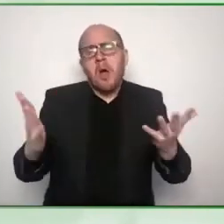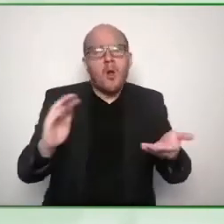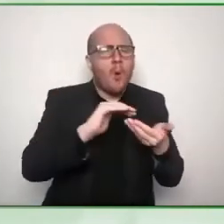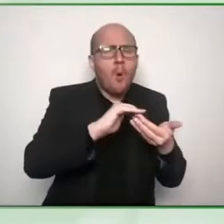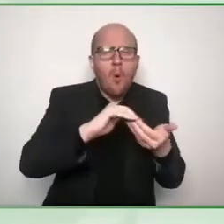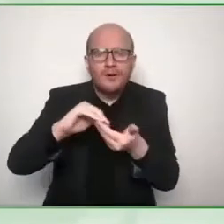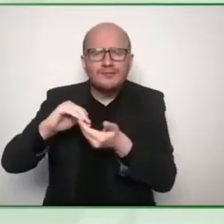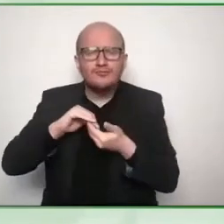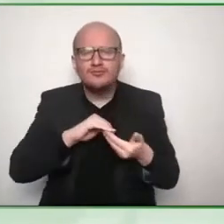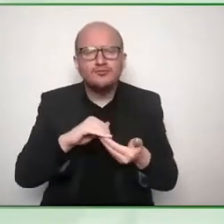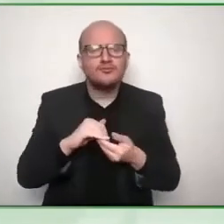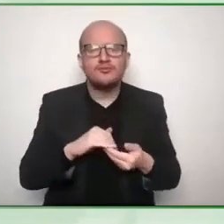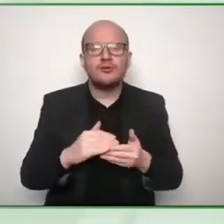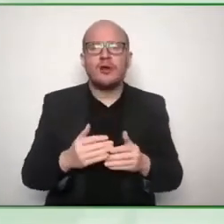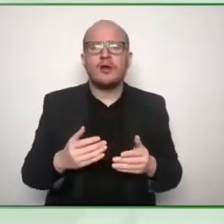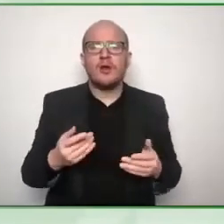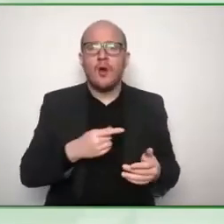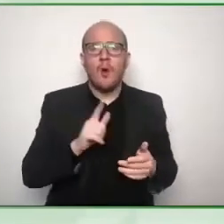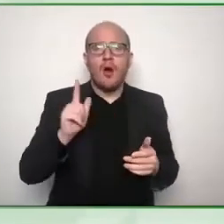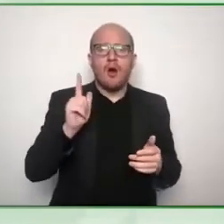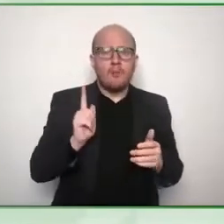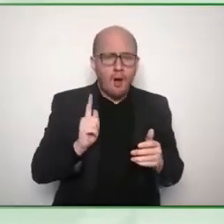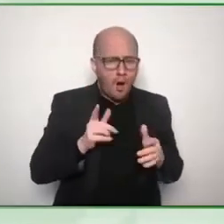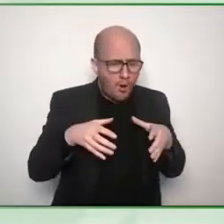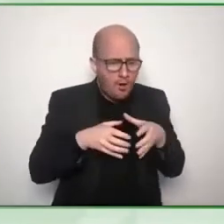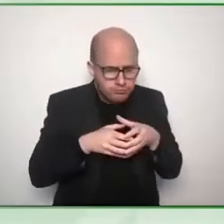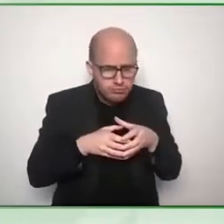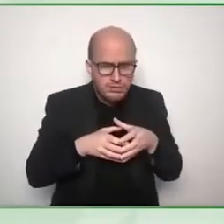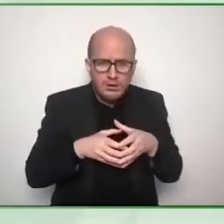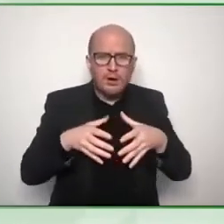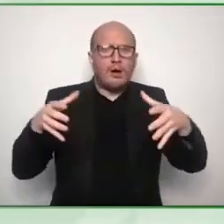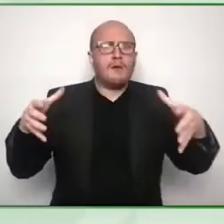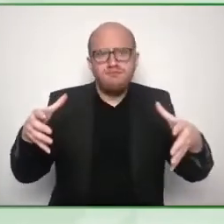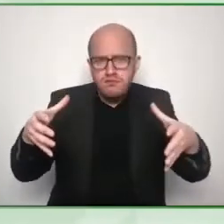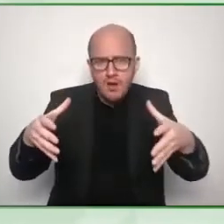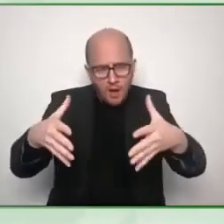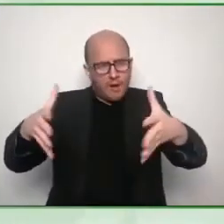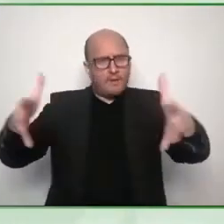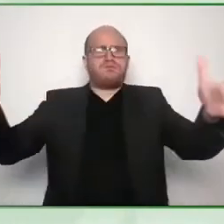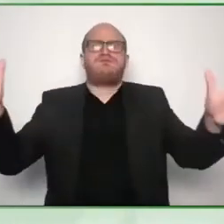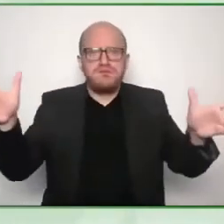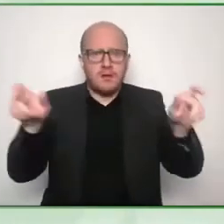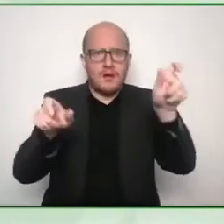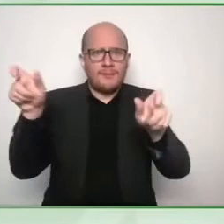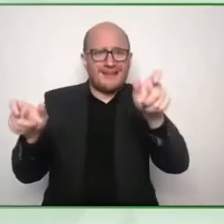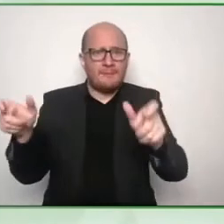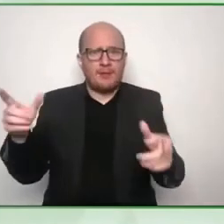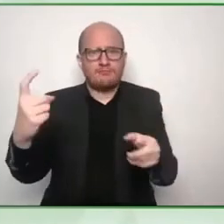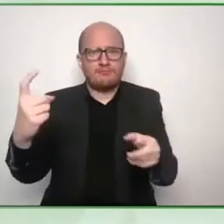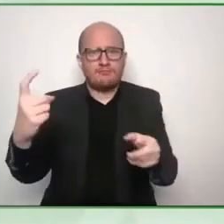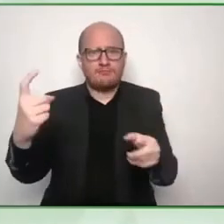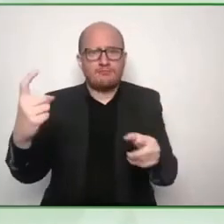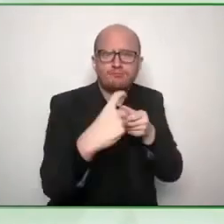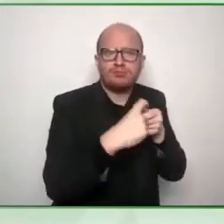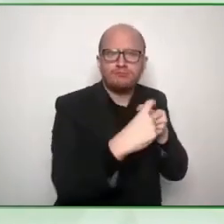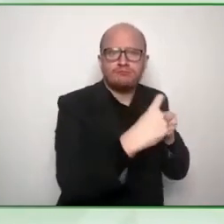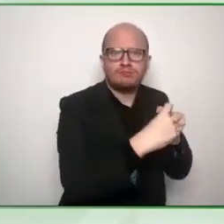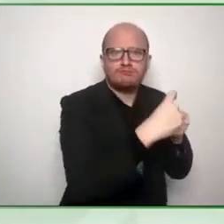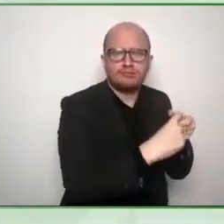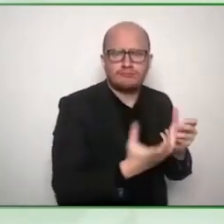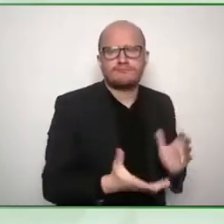consultation piece and from that consultation we um we managed to